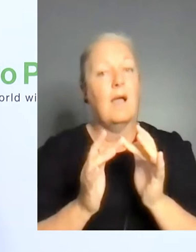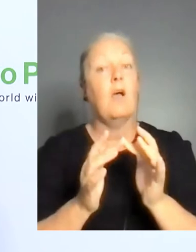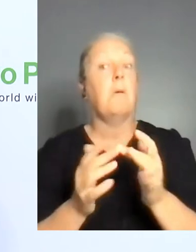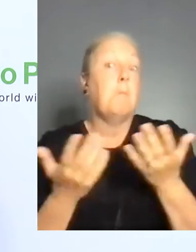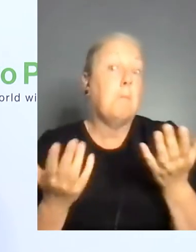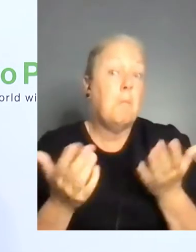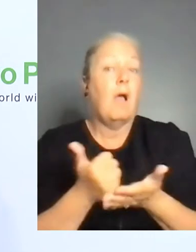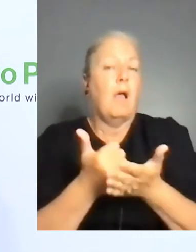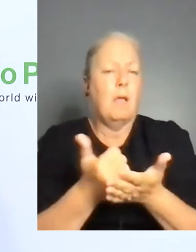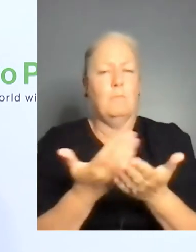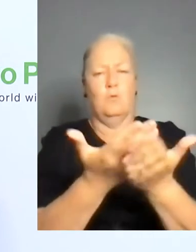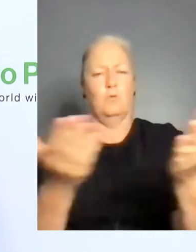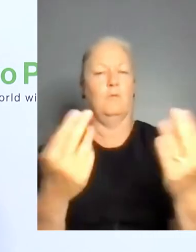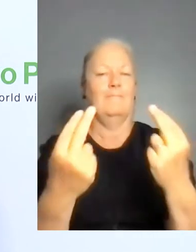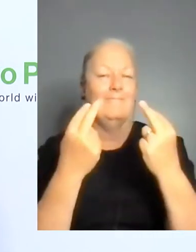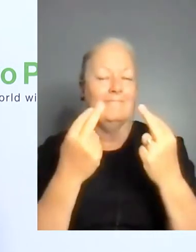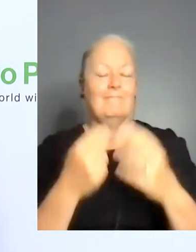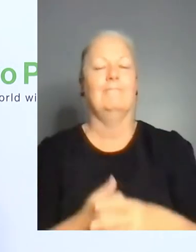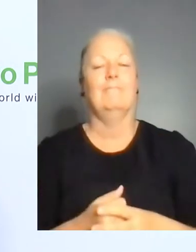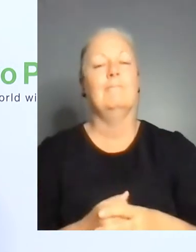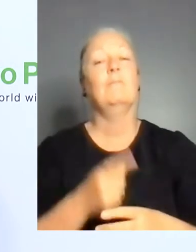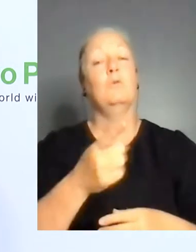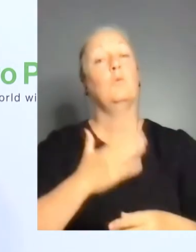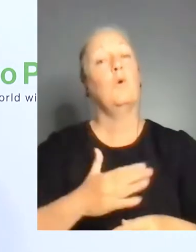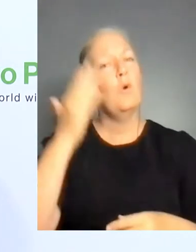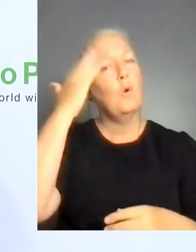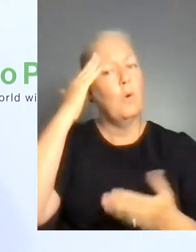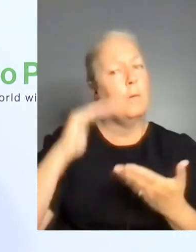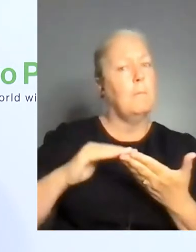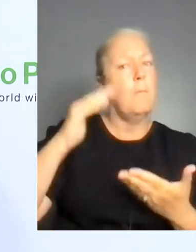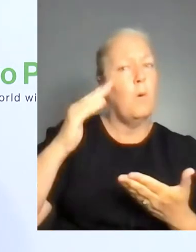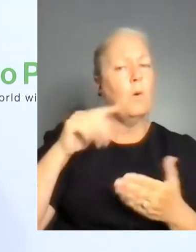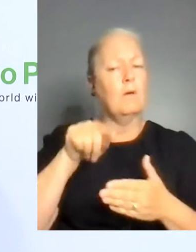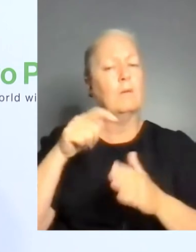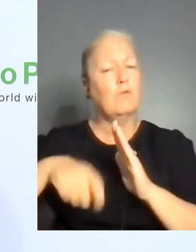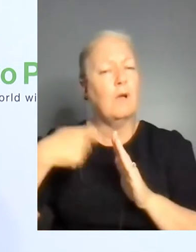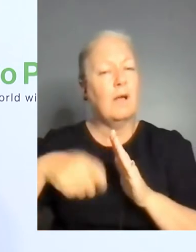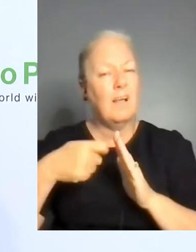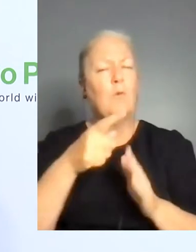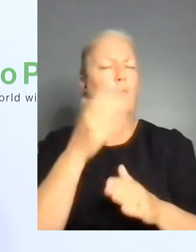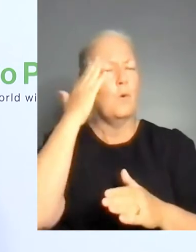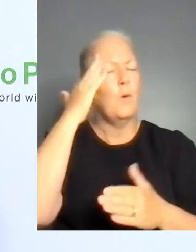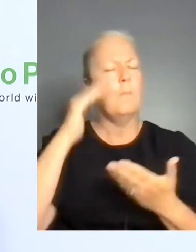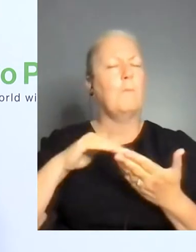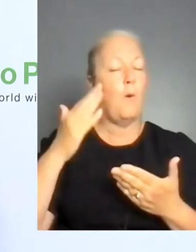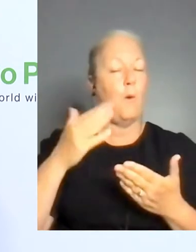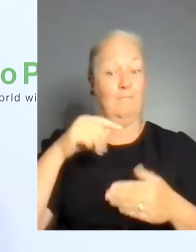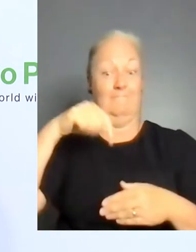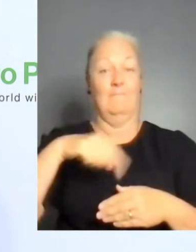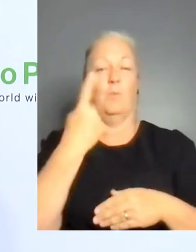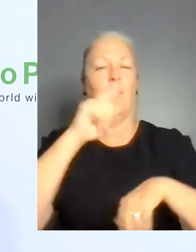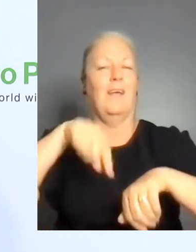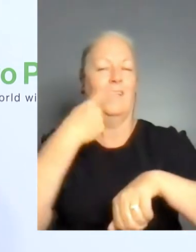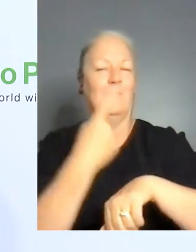More details on this project will be revealed in this upcoming hour. Now, before I hand over